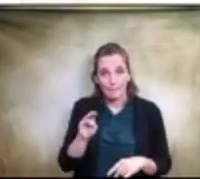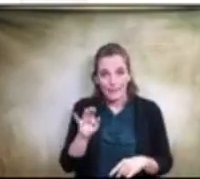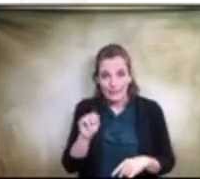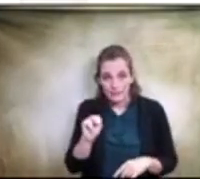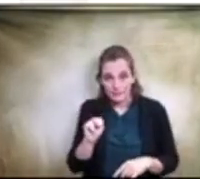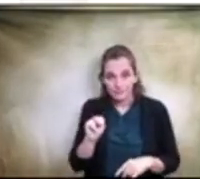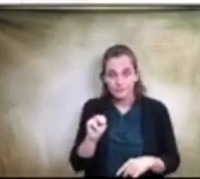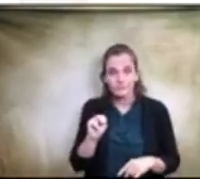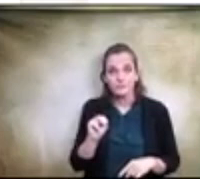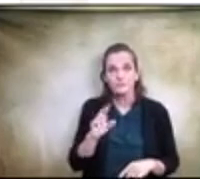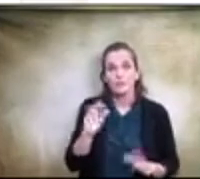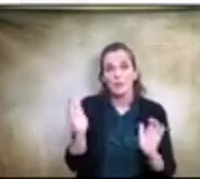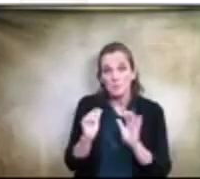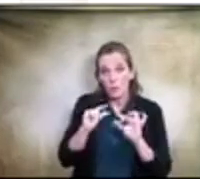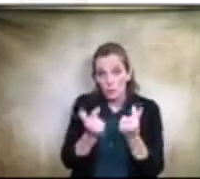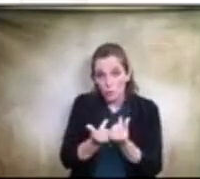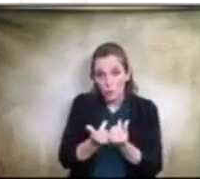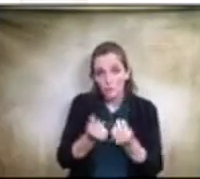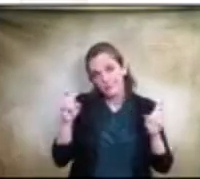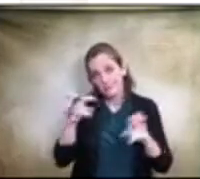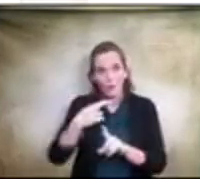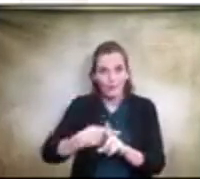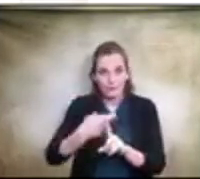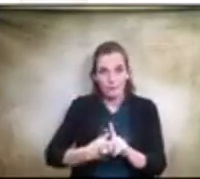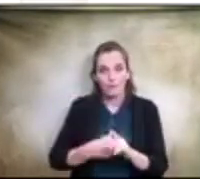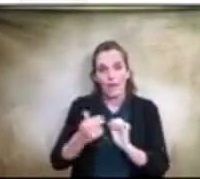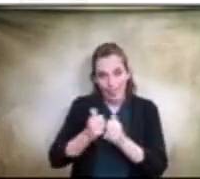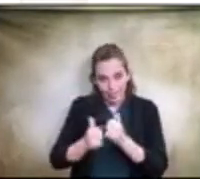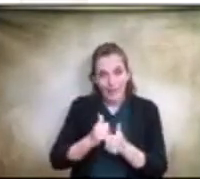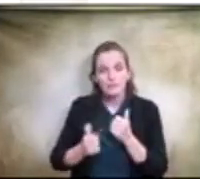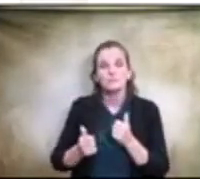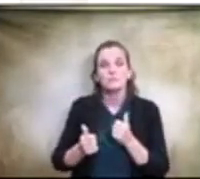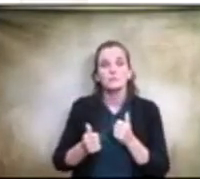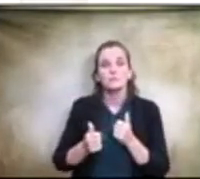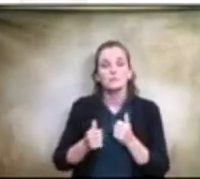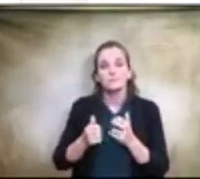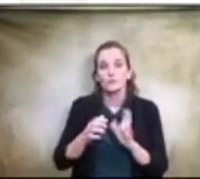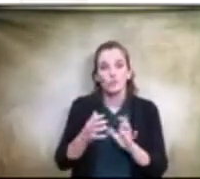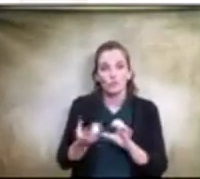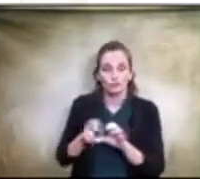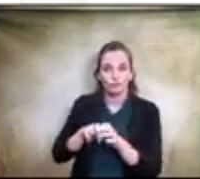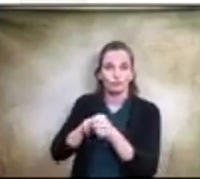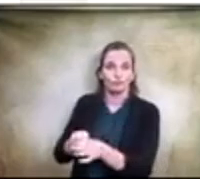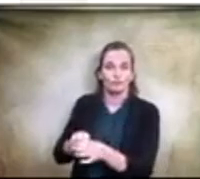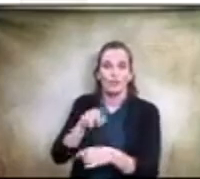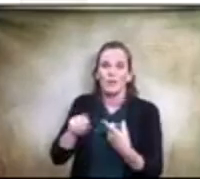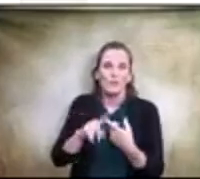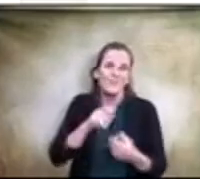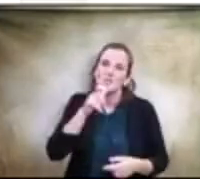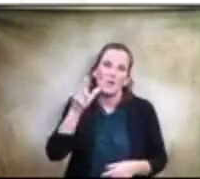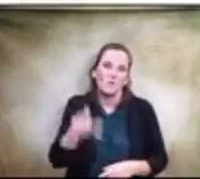small groups athletics different things to take those when we don't need to be using